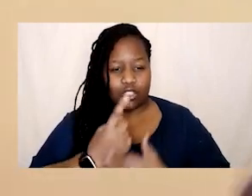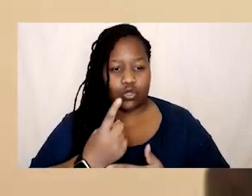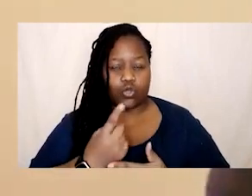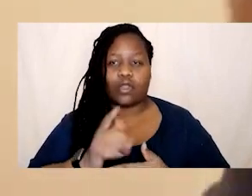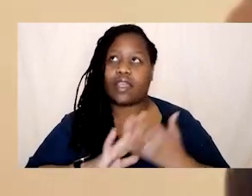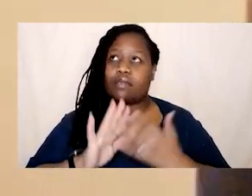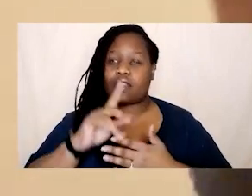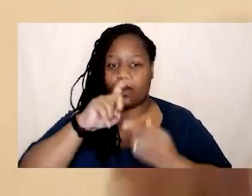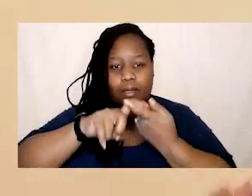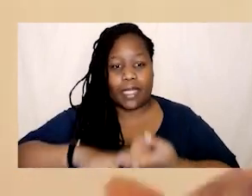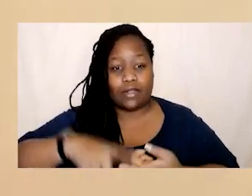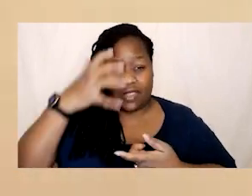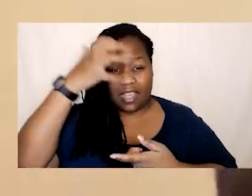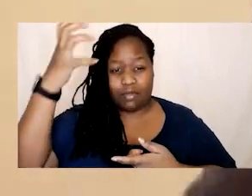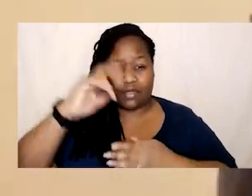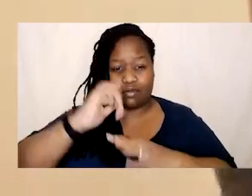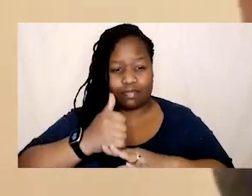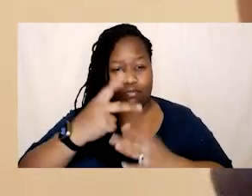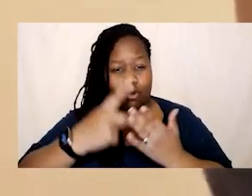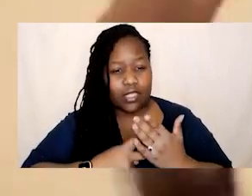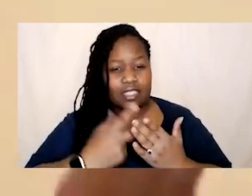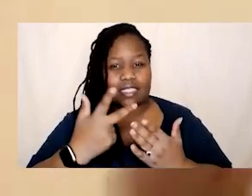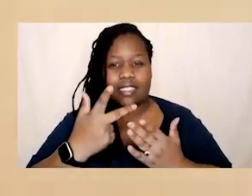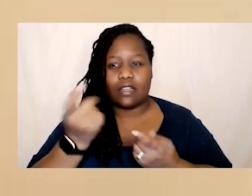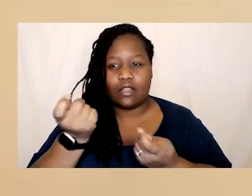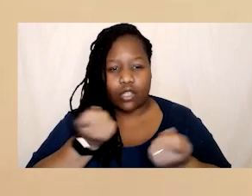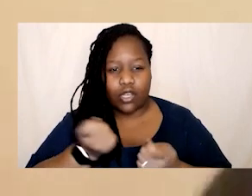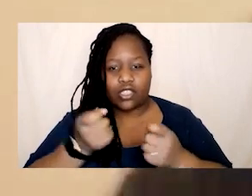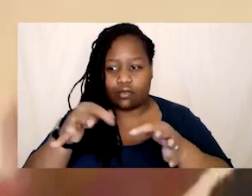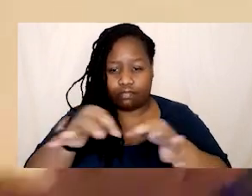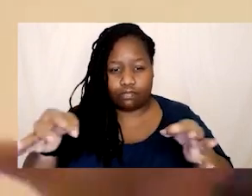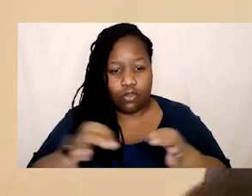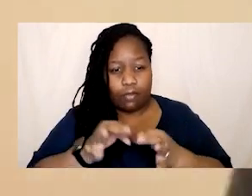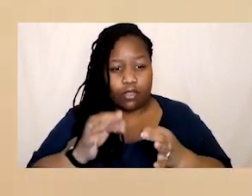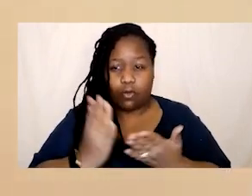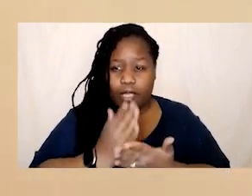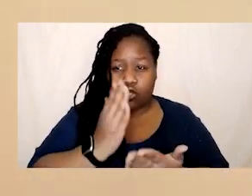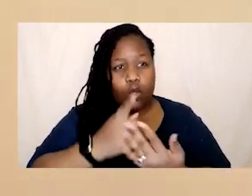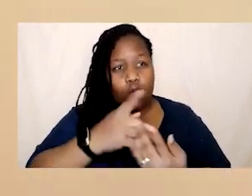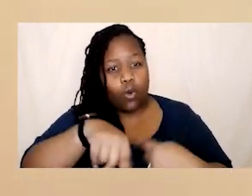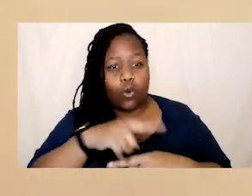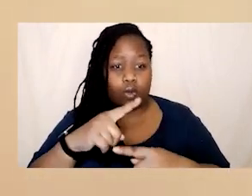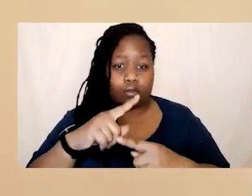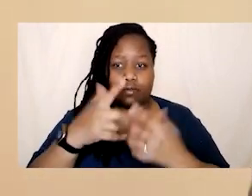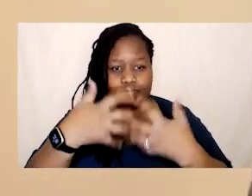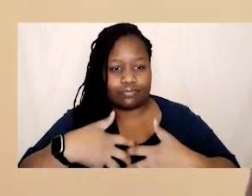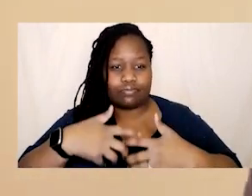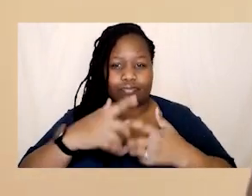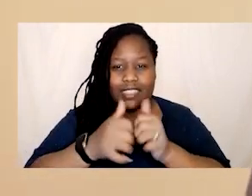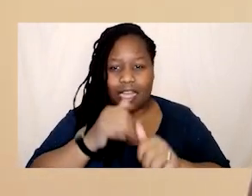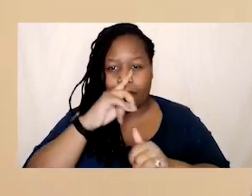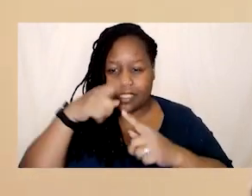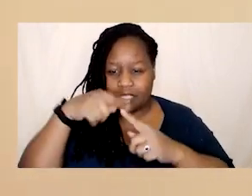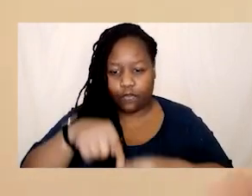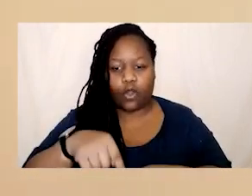to put in place regulation and put in place frameworks that make sure that all tech companies um adhere